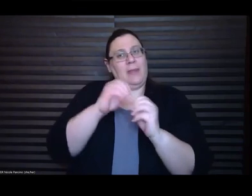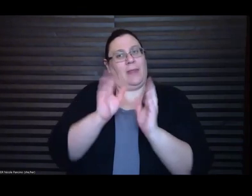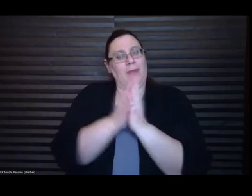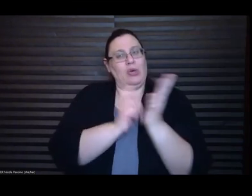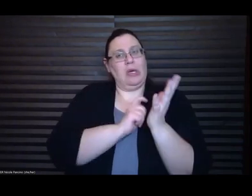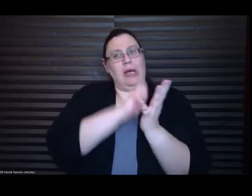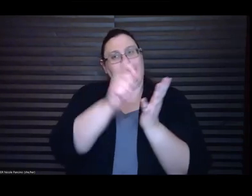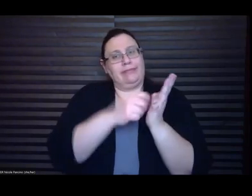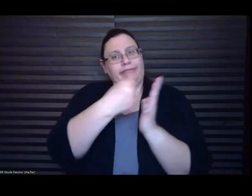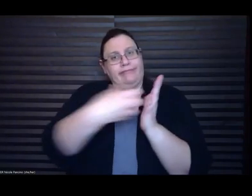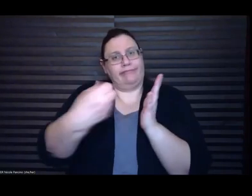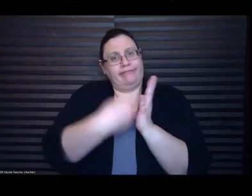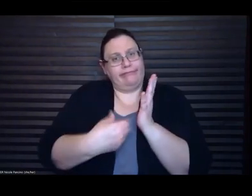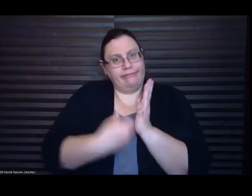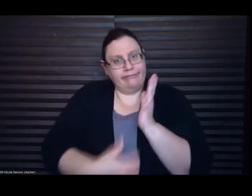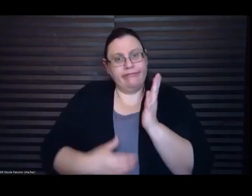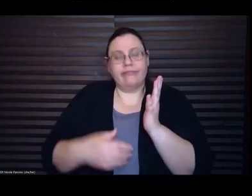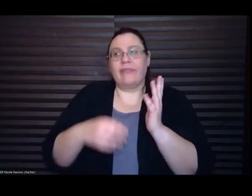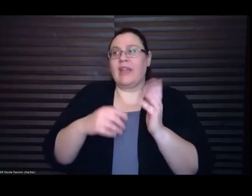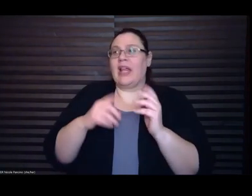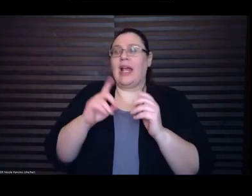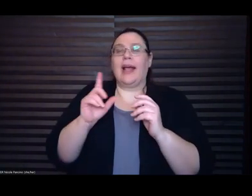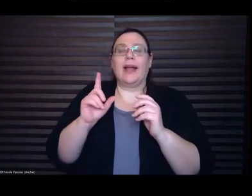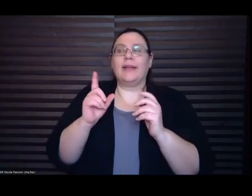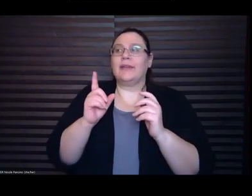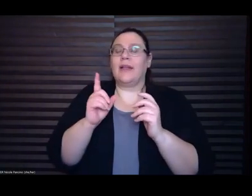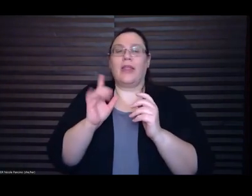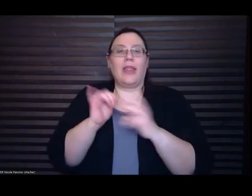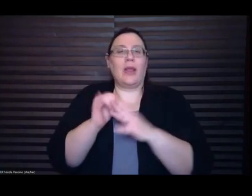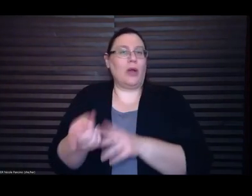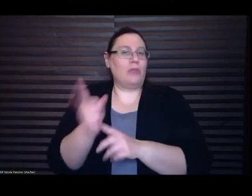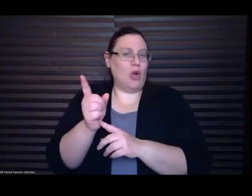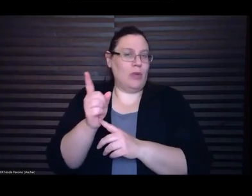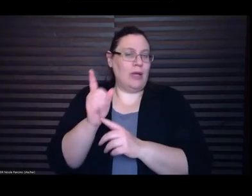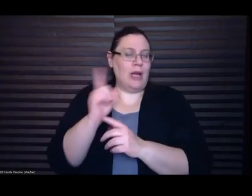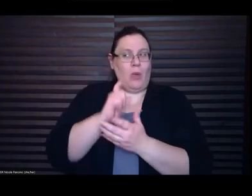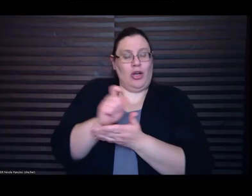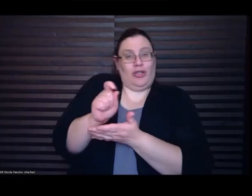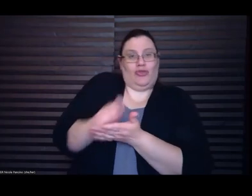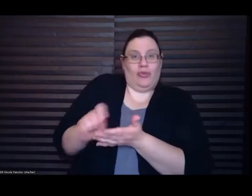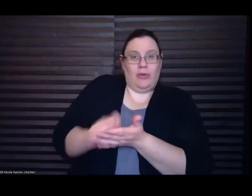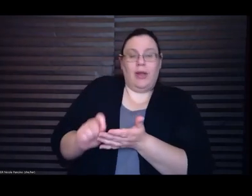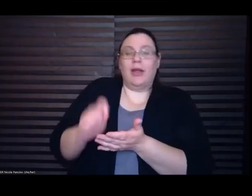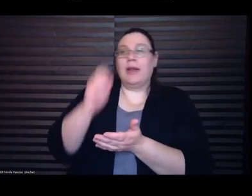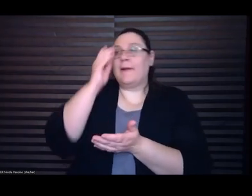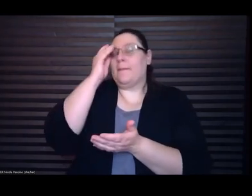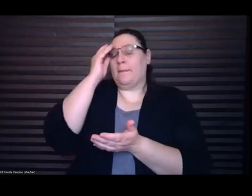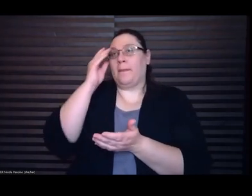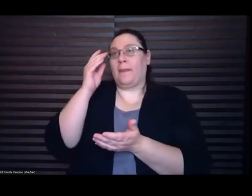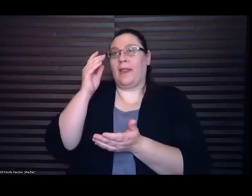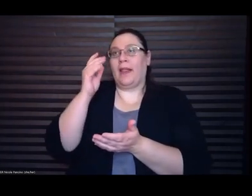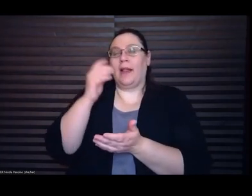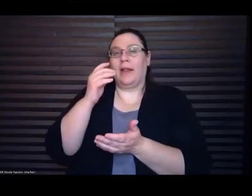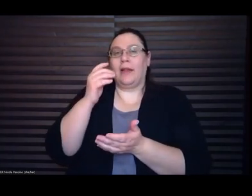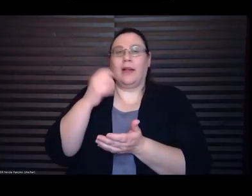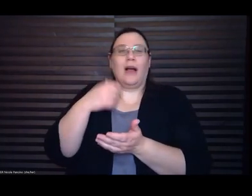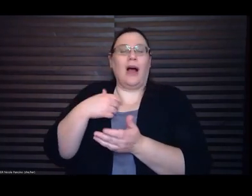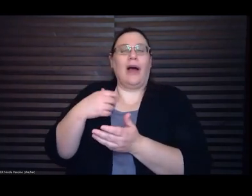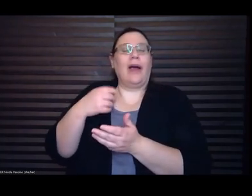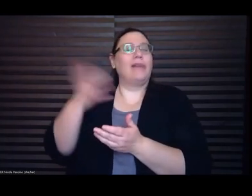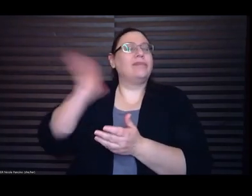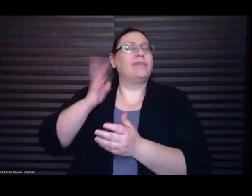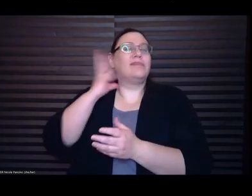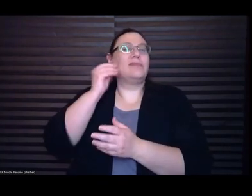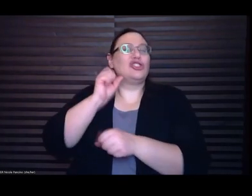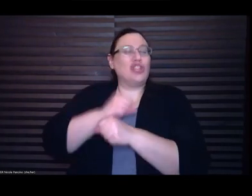that I wanted to write because I, I drew from some jobs that I'd had in real life and she's out on her